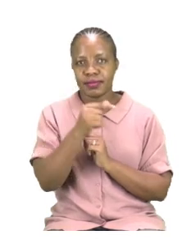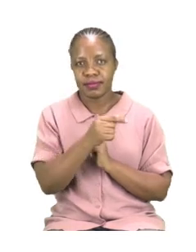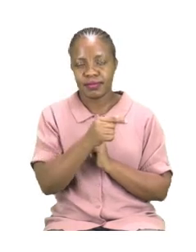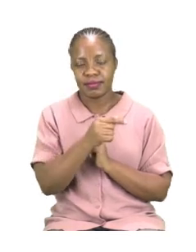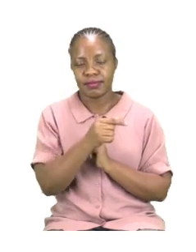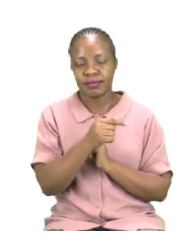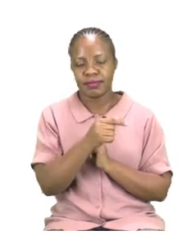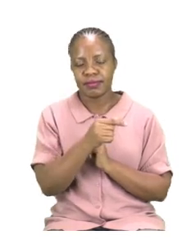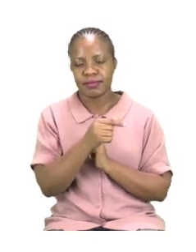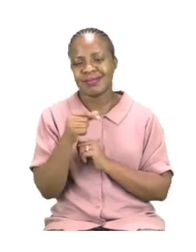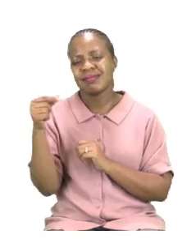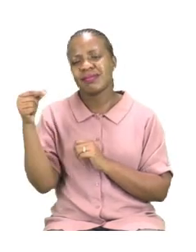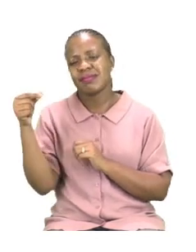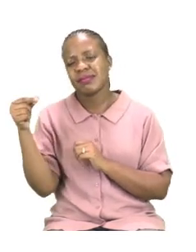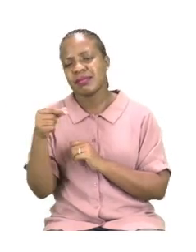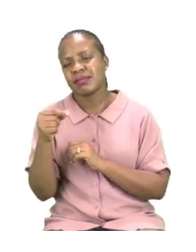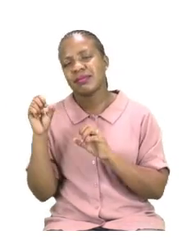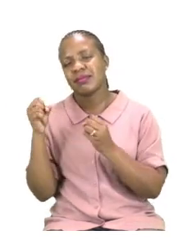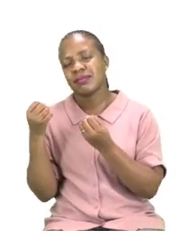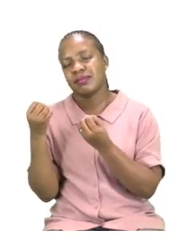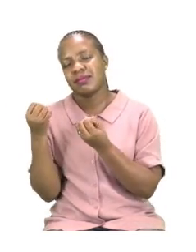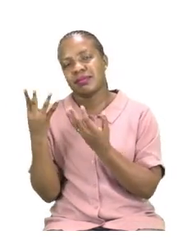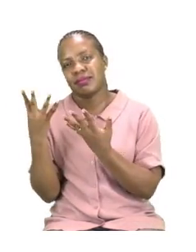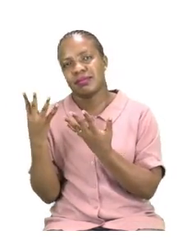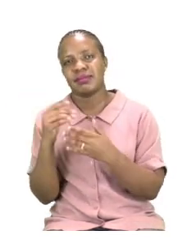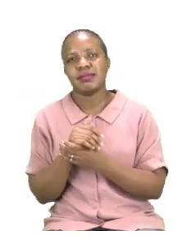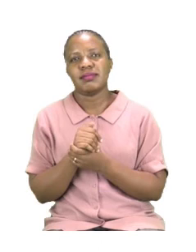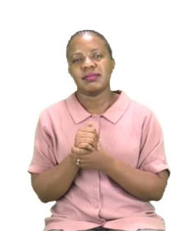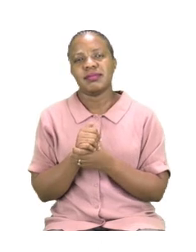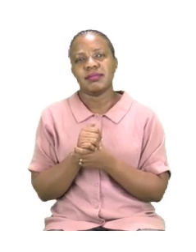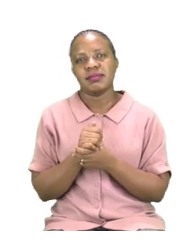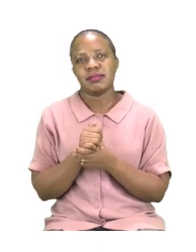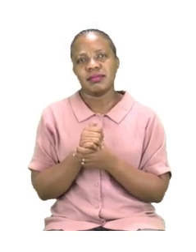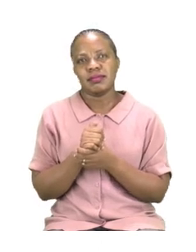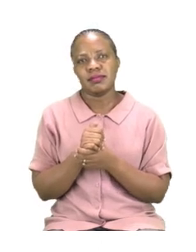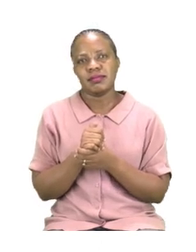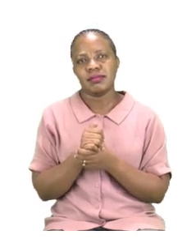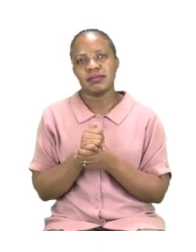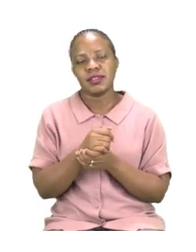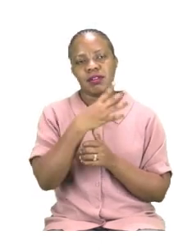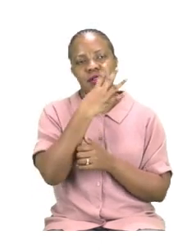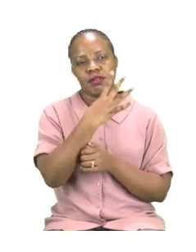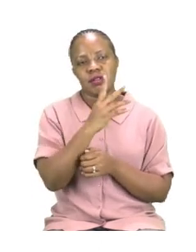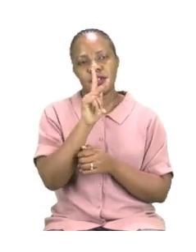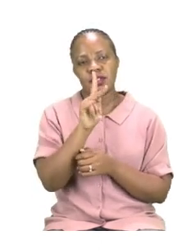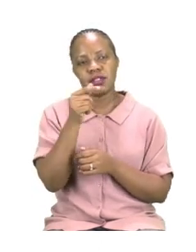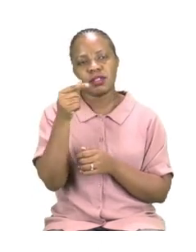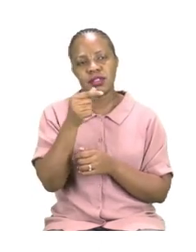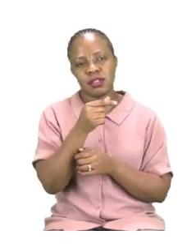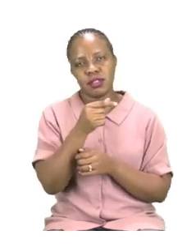how many grams are we going to have? What is it equal to? Remember,